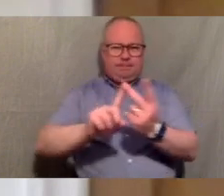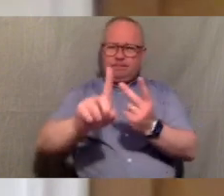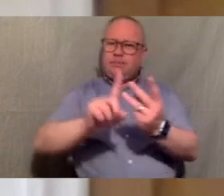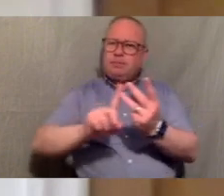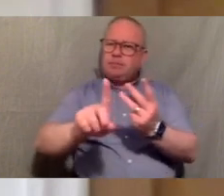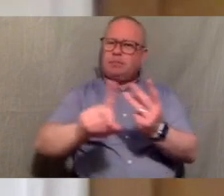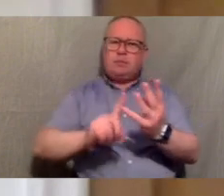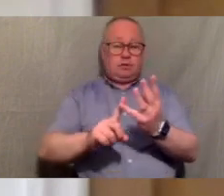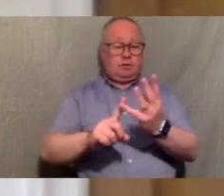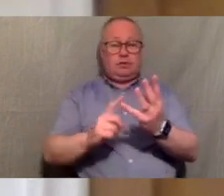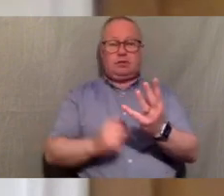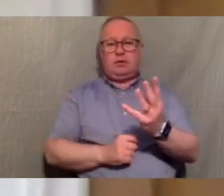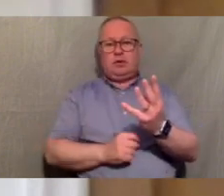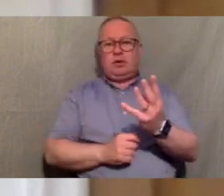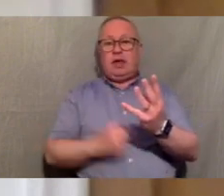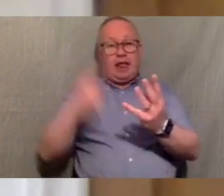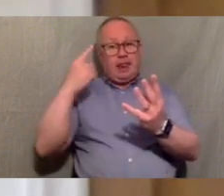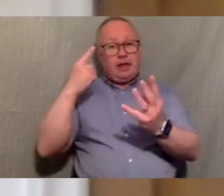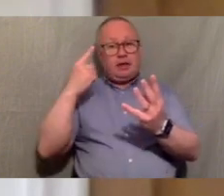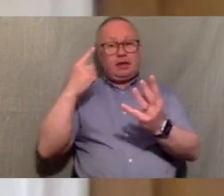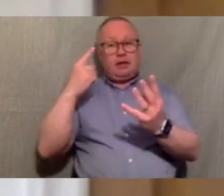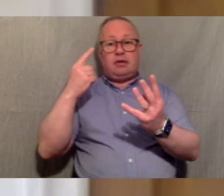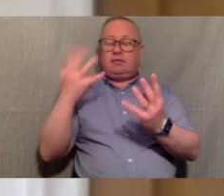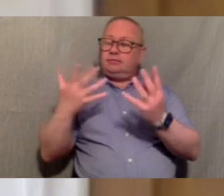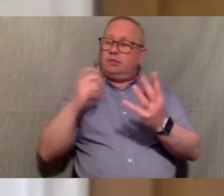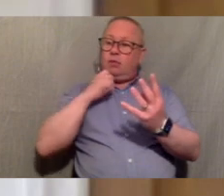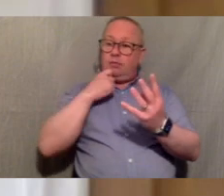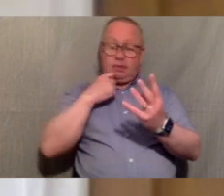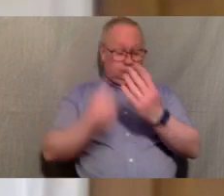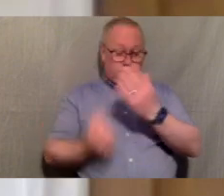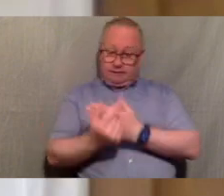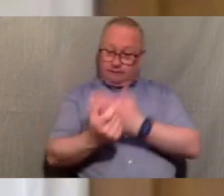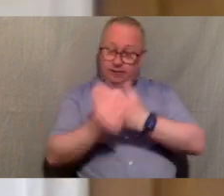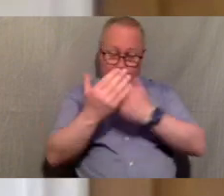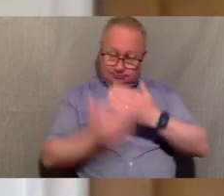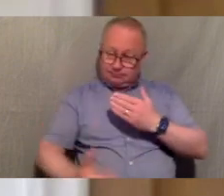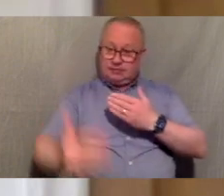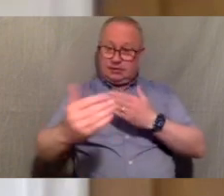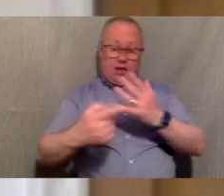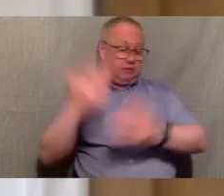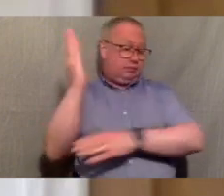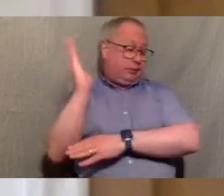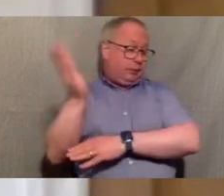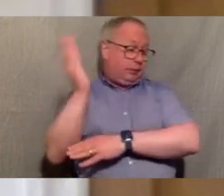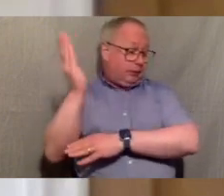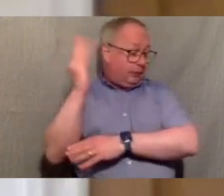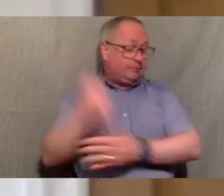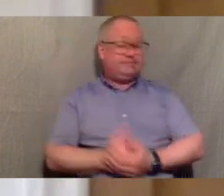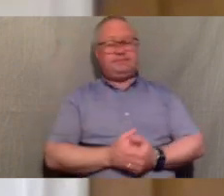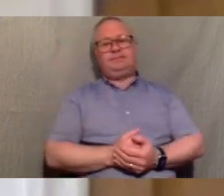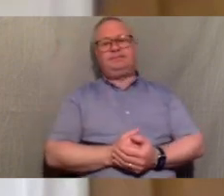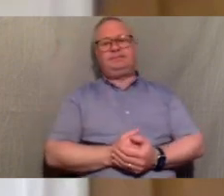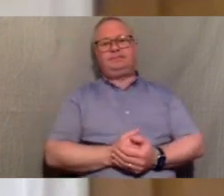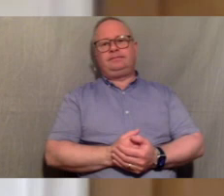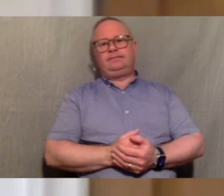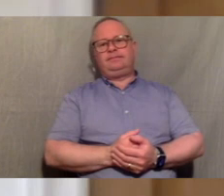all these different issues that we're hearing about tonight and many others and i i think there may be more um events like this to follow with other speakers talking